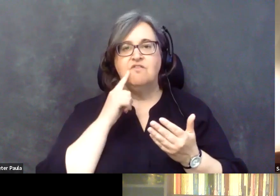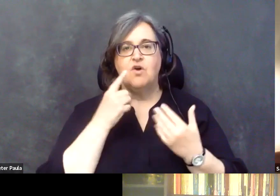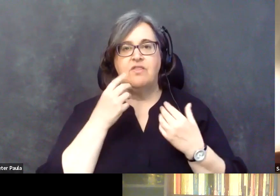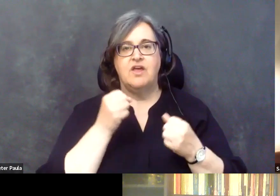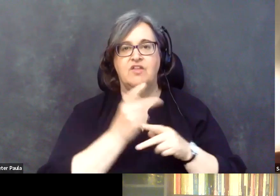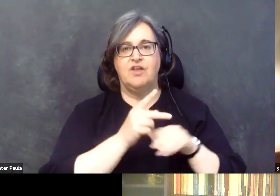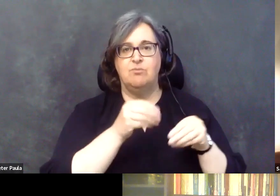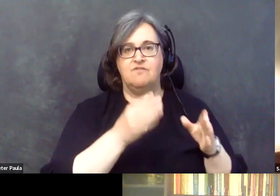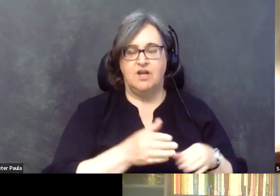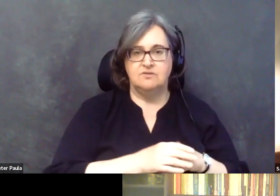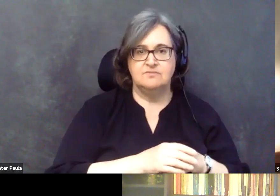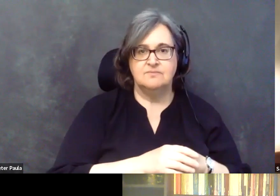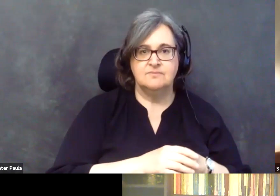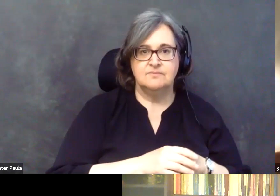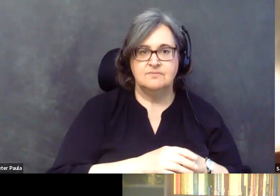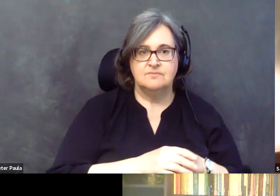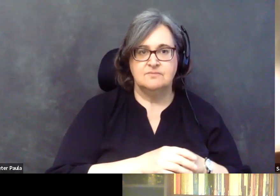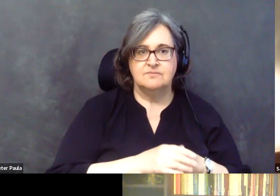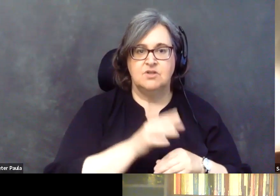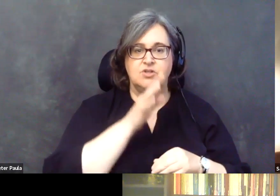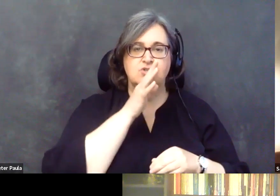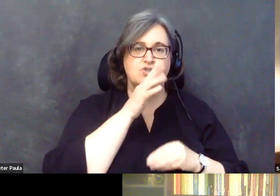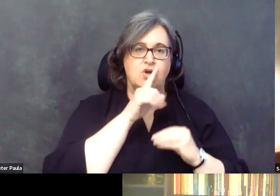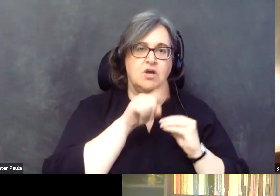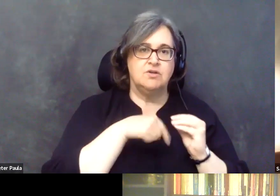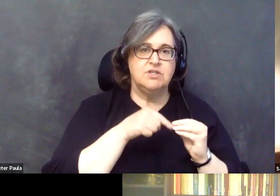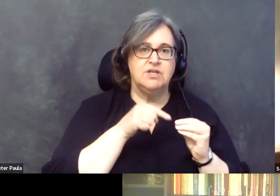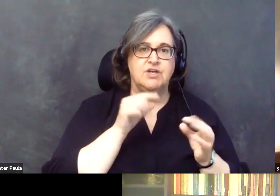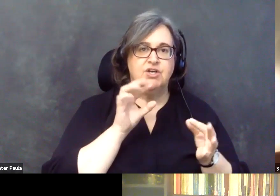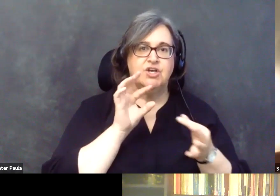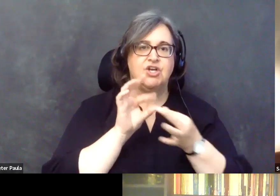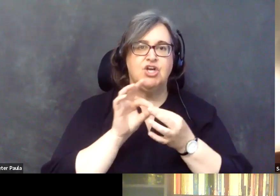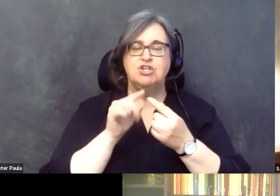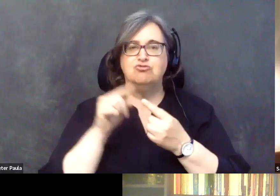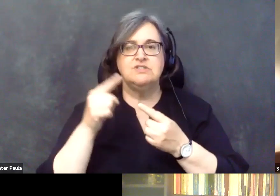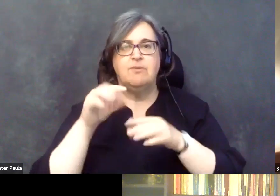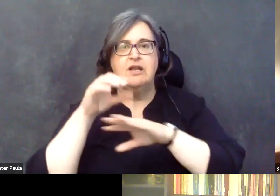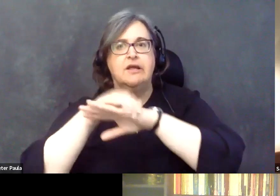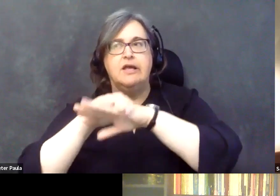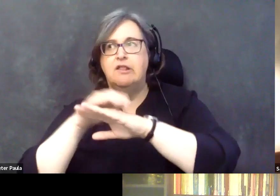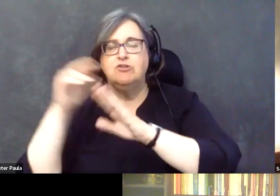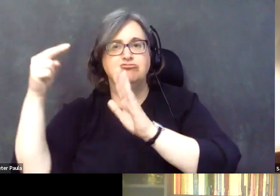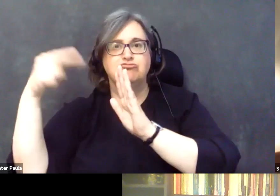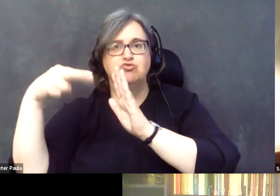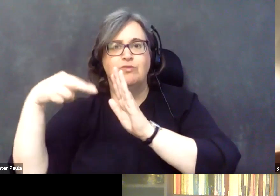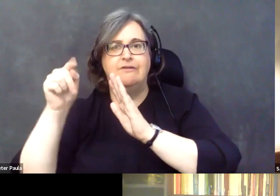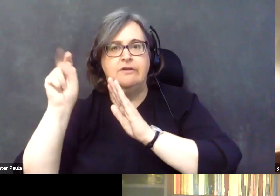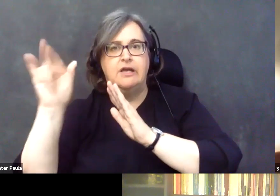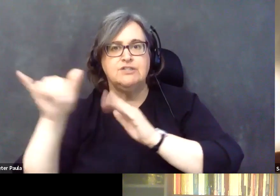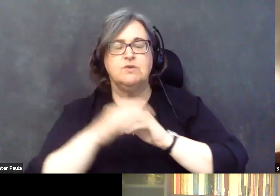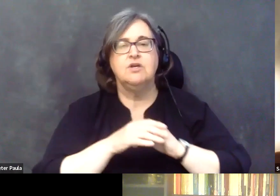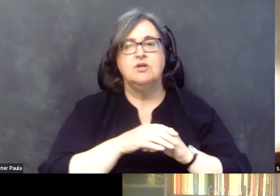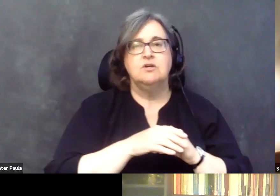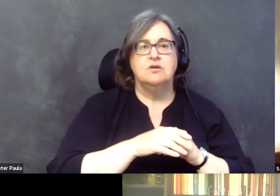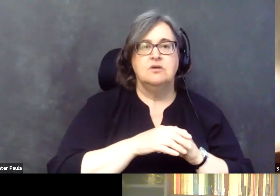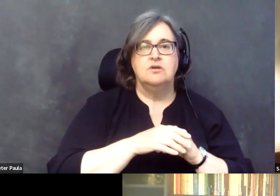healthcare provider. I you're talking about connecting to someone in England to look at a, an X-ray you're talking,